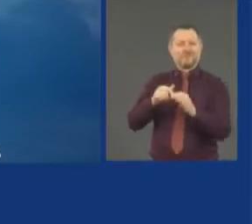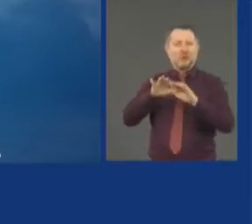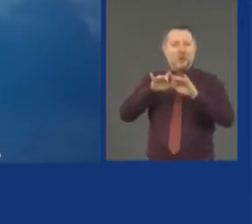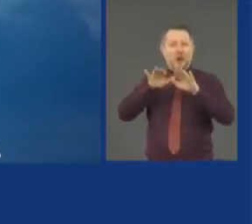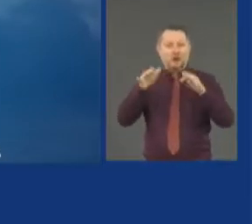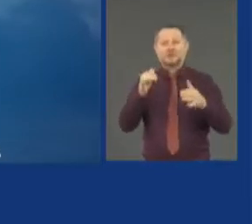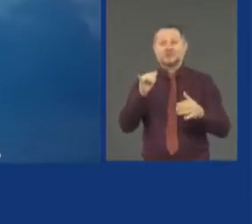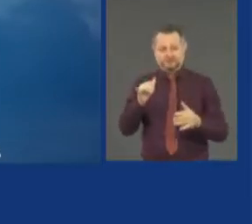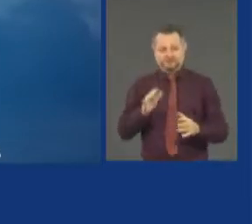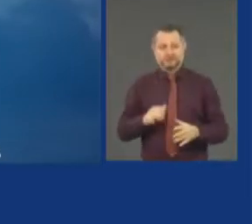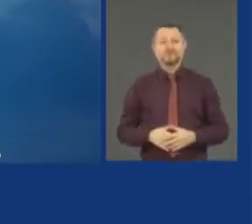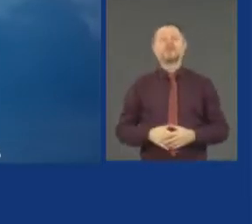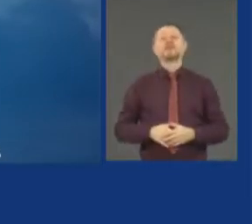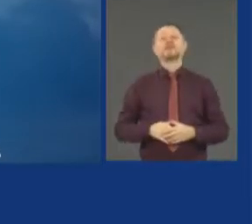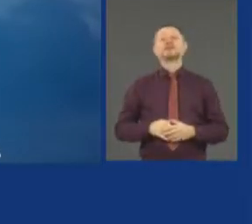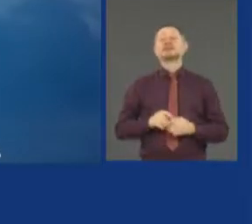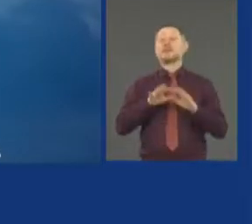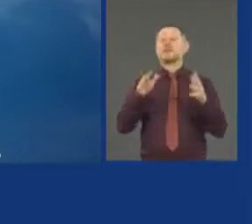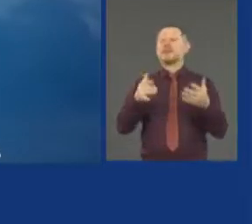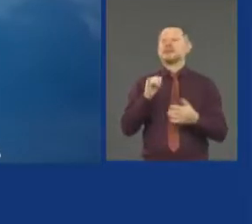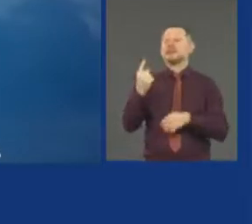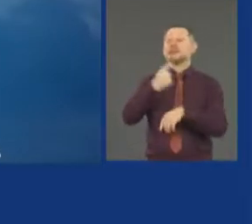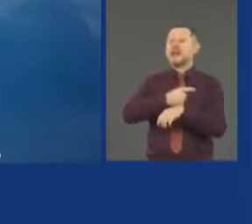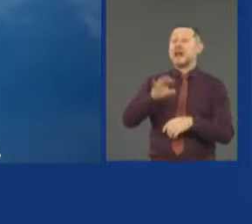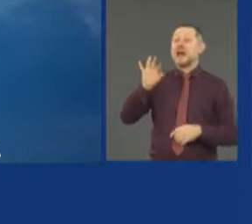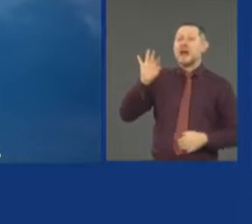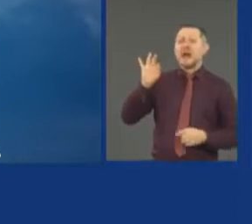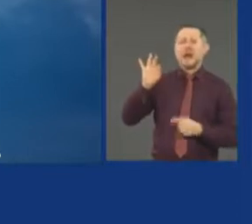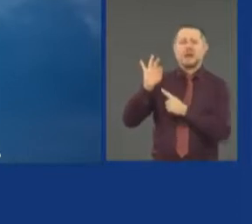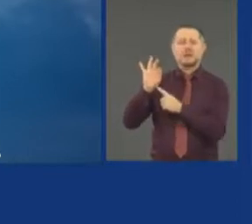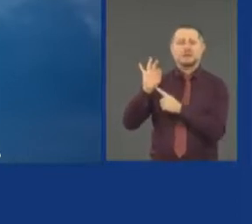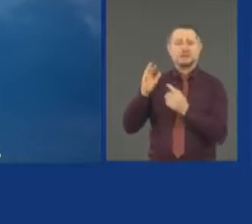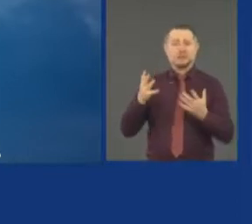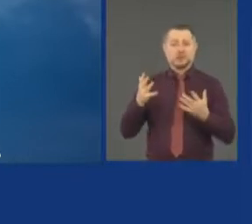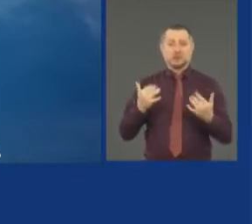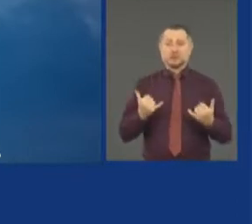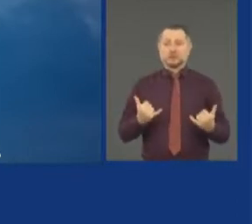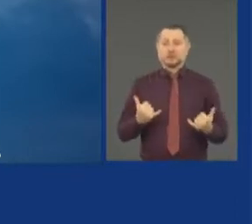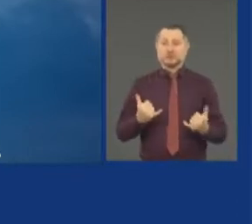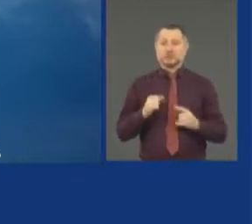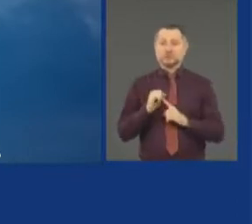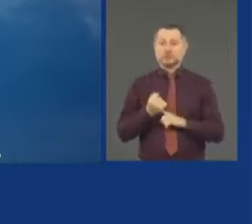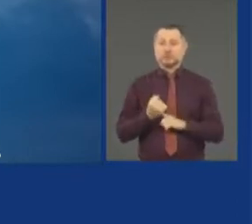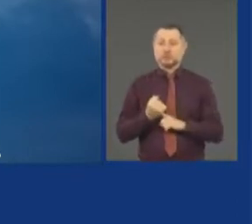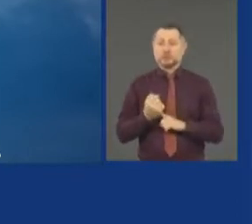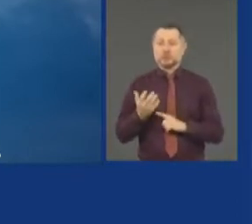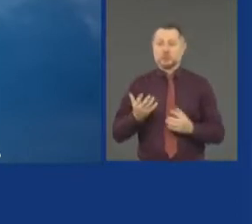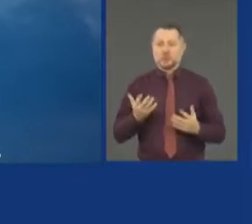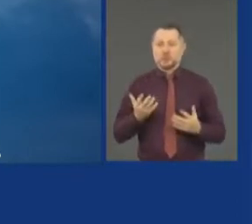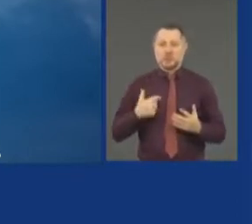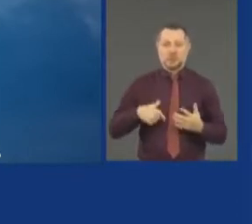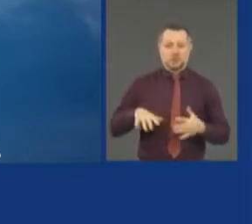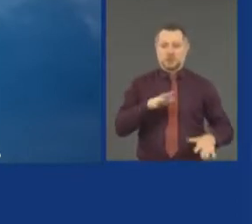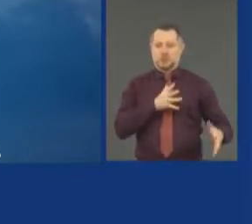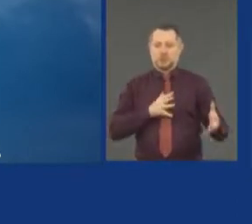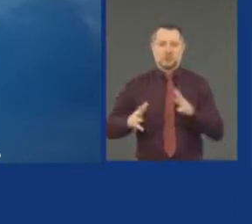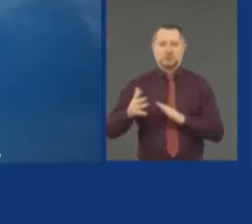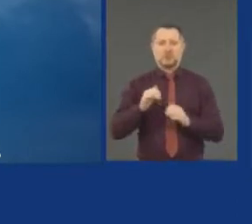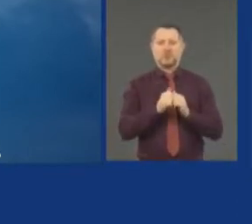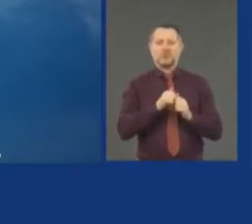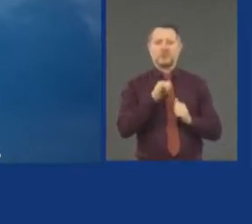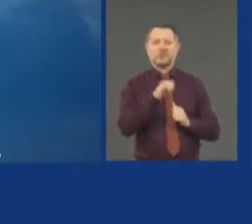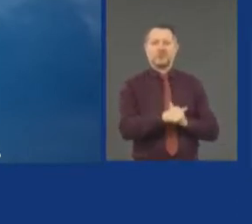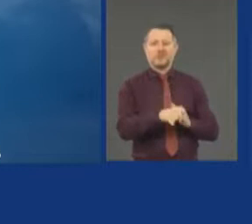It's day nine of the situation that we're dealing with, with the killing of Mr.